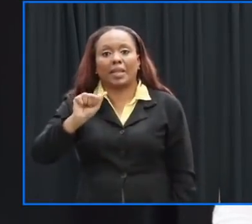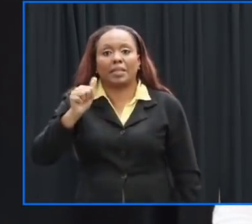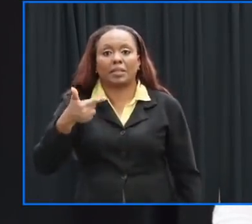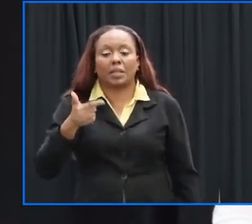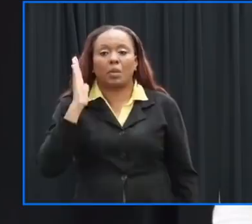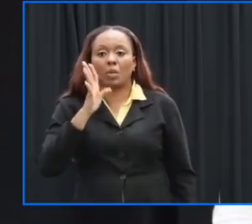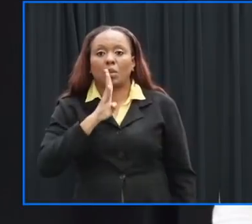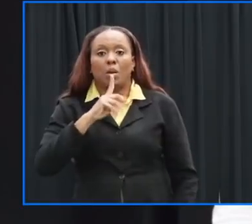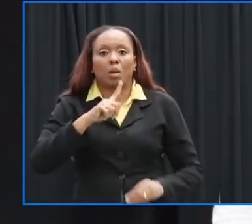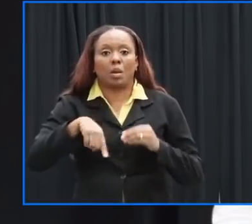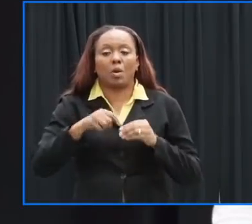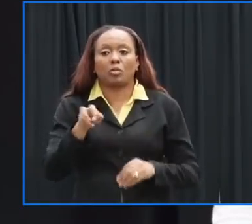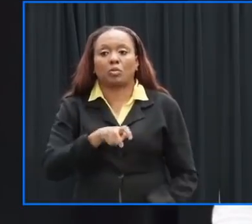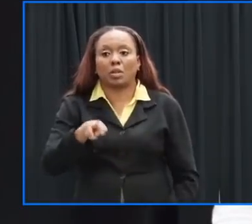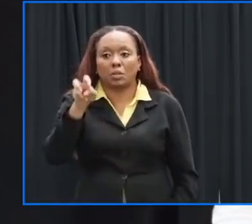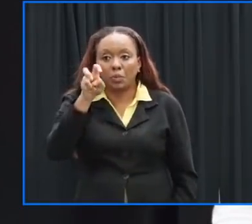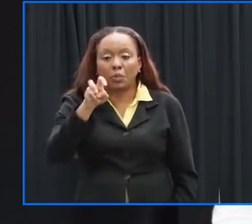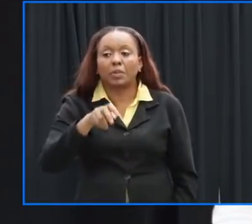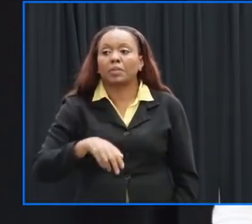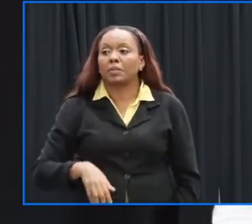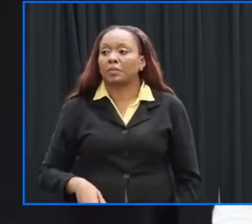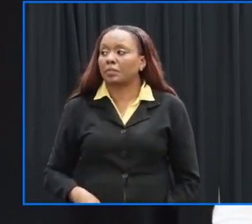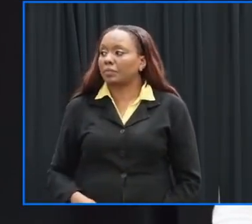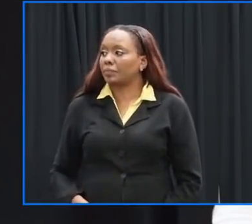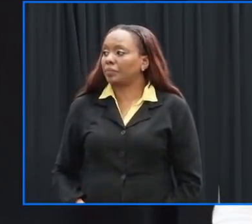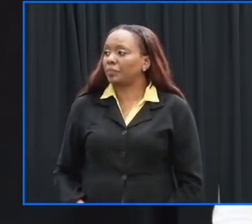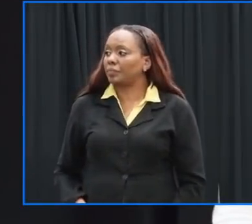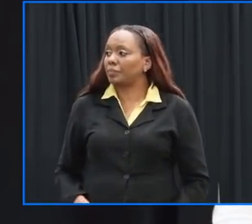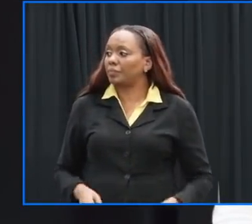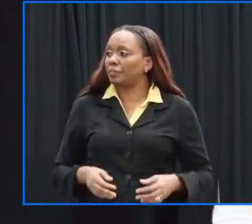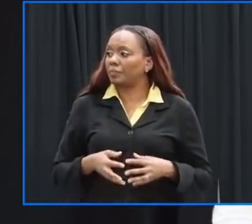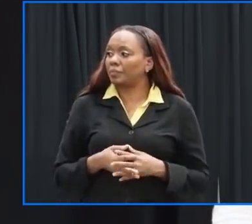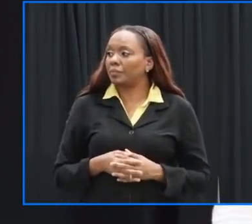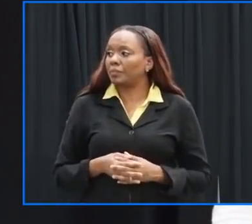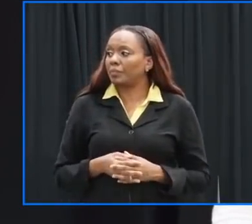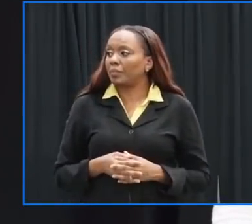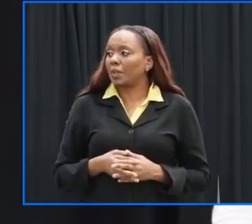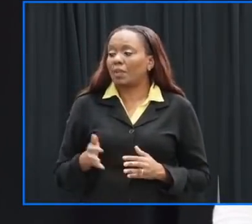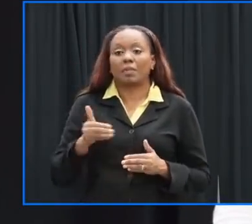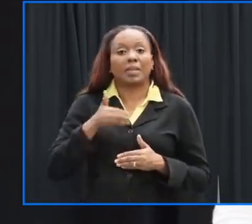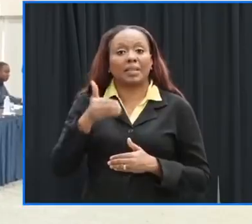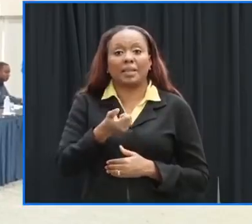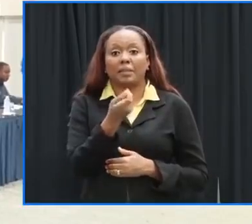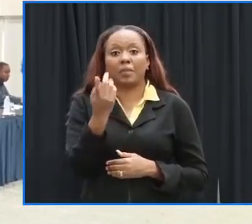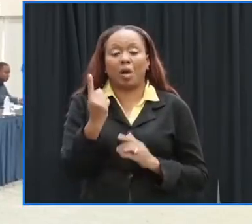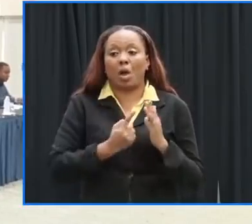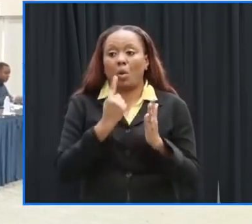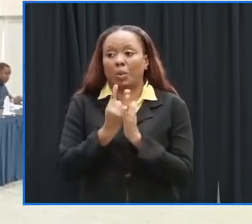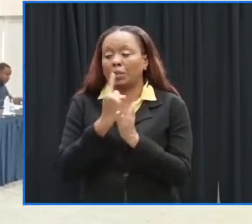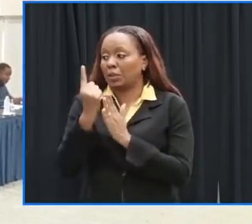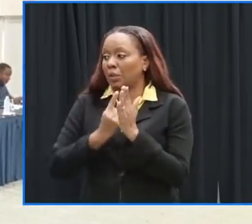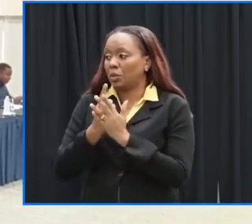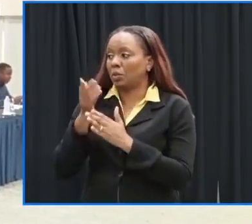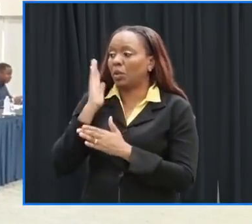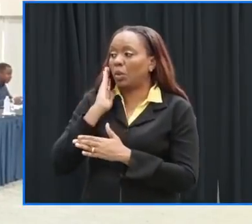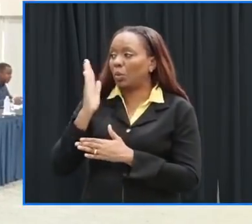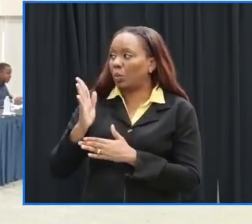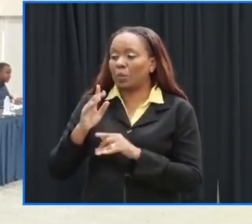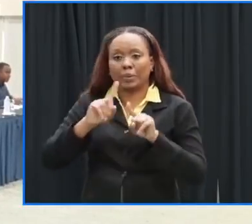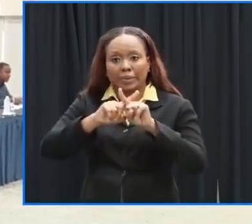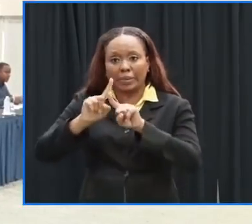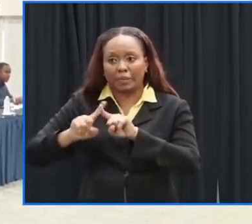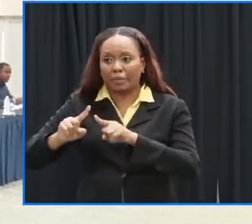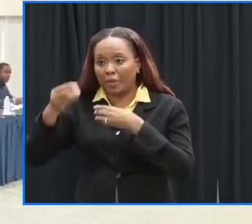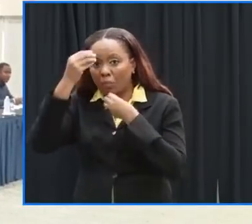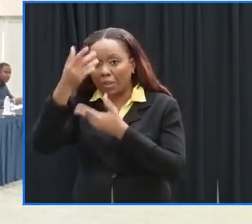the issue of transport and density um given what is ahead of us in the next few hours minister thank you